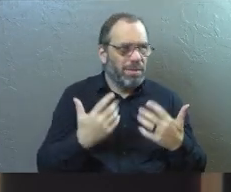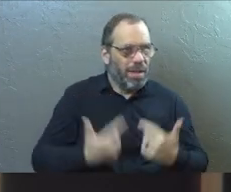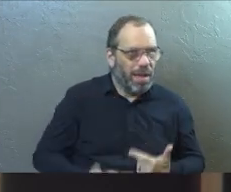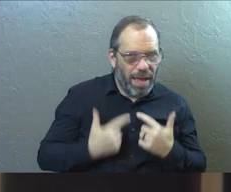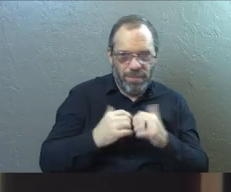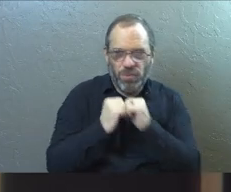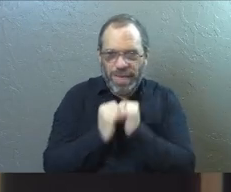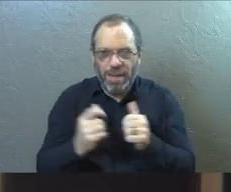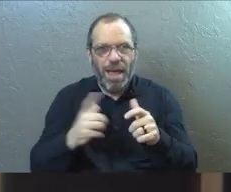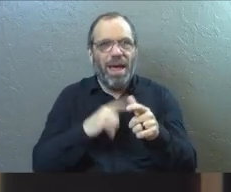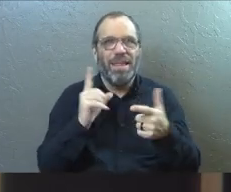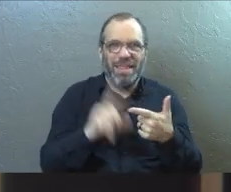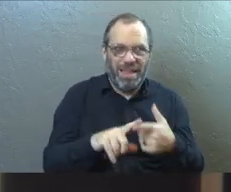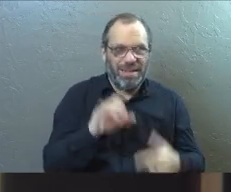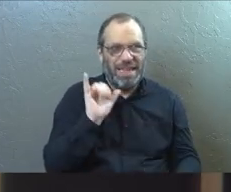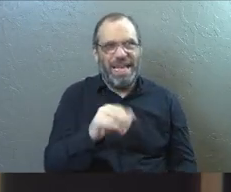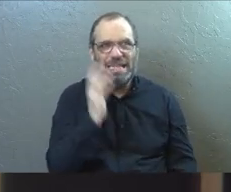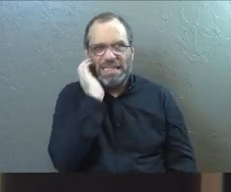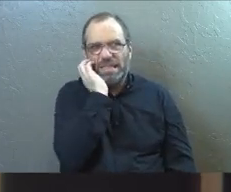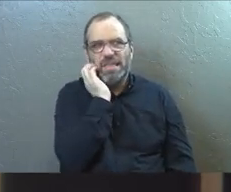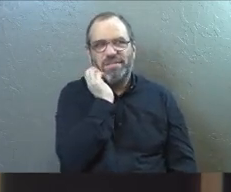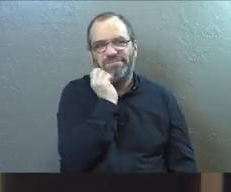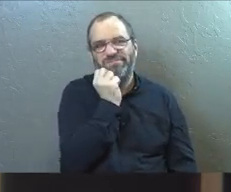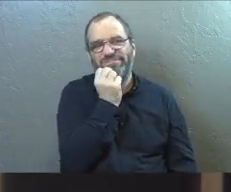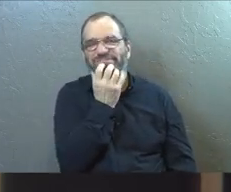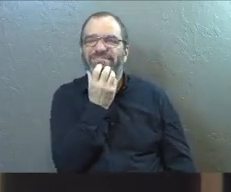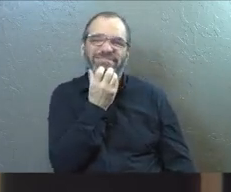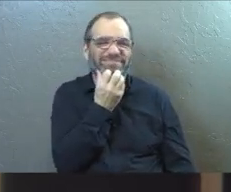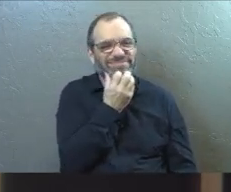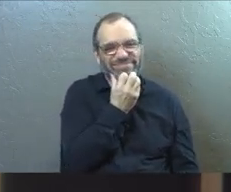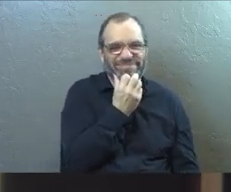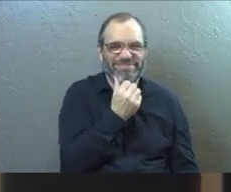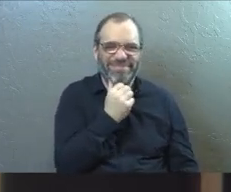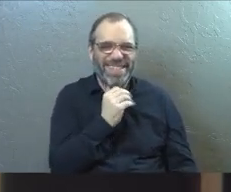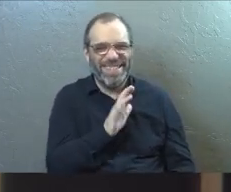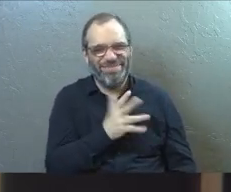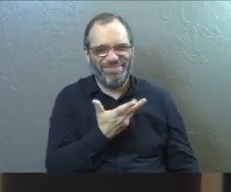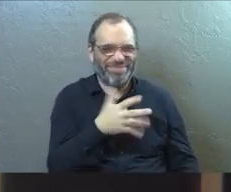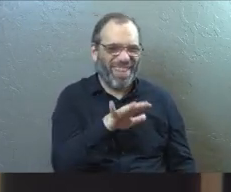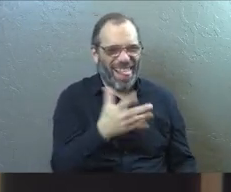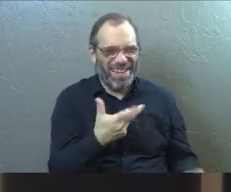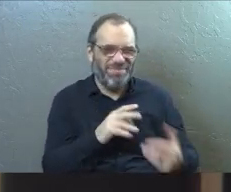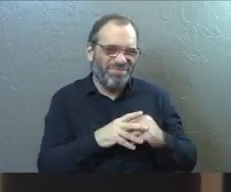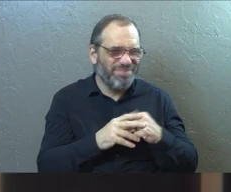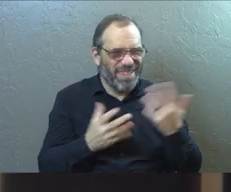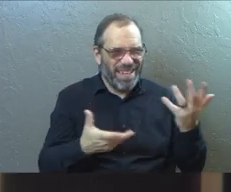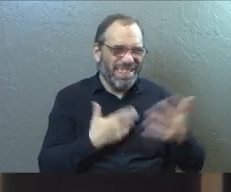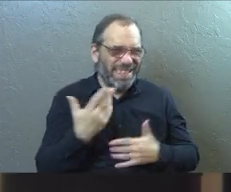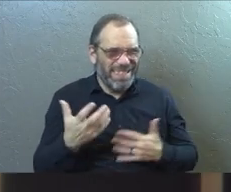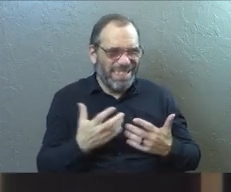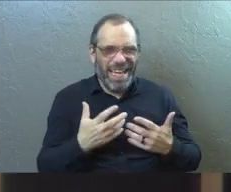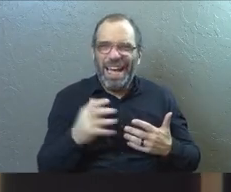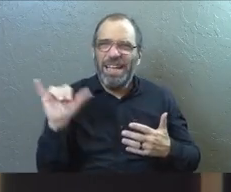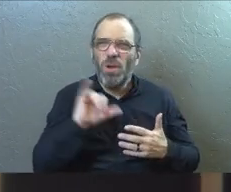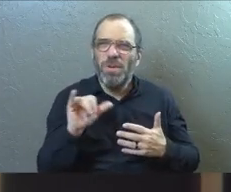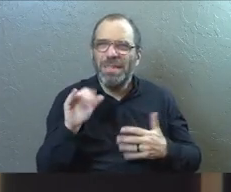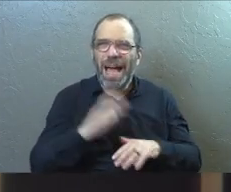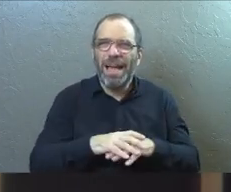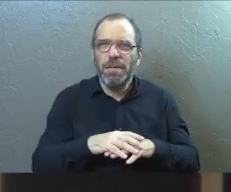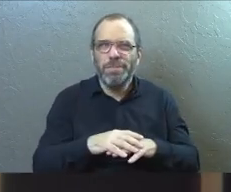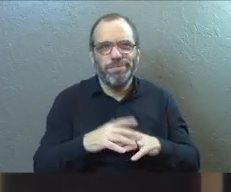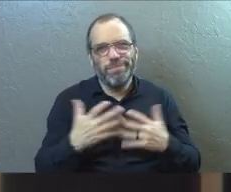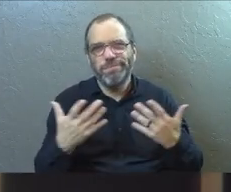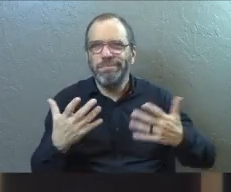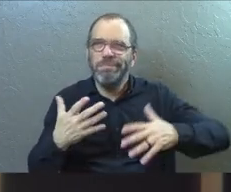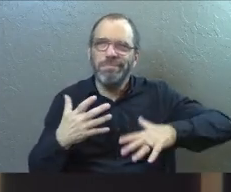And all of a sudden, that stuff isn't, it's not music to your ears. It's fingernails on a chalkboard to you.